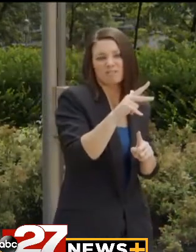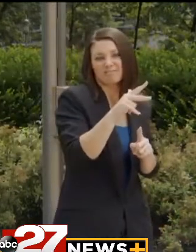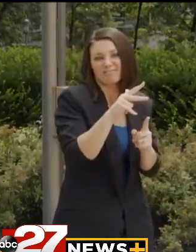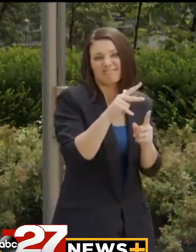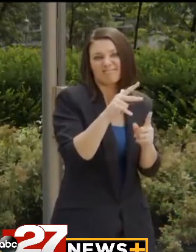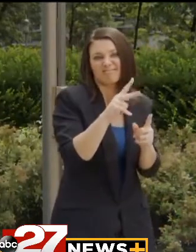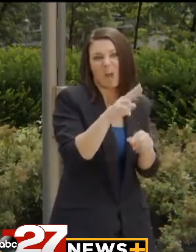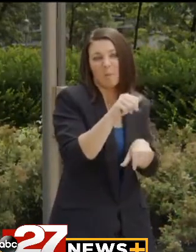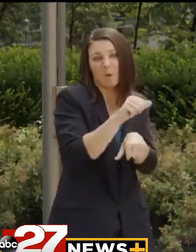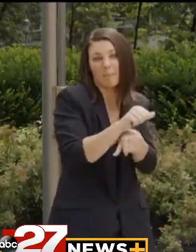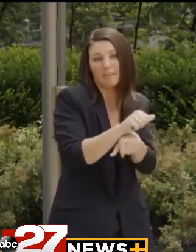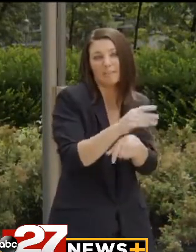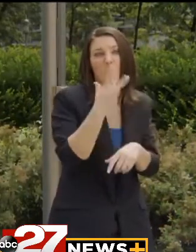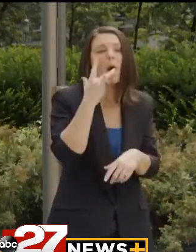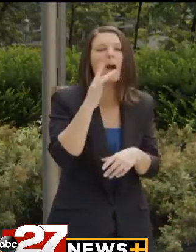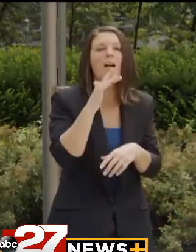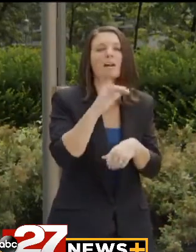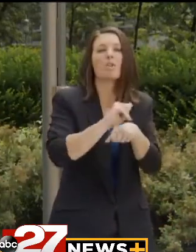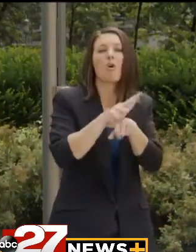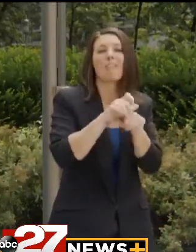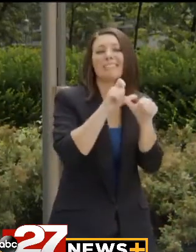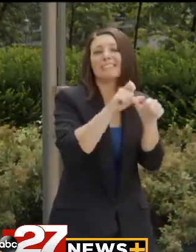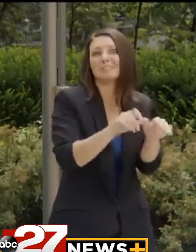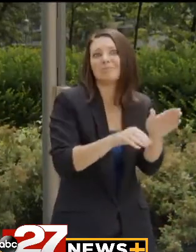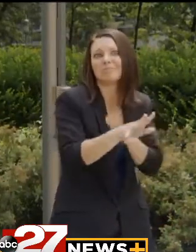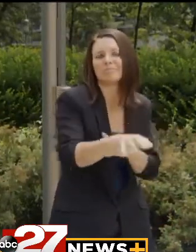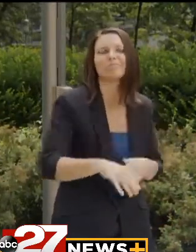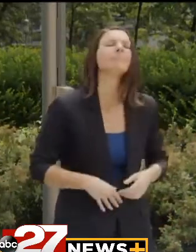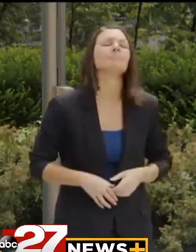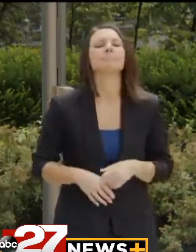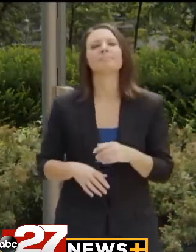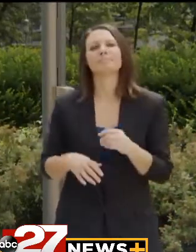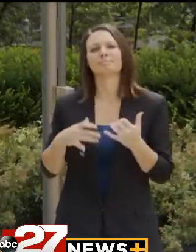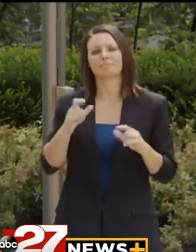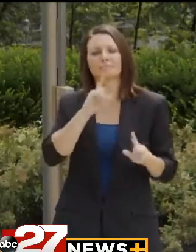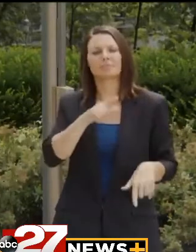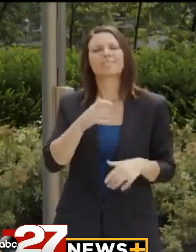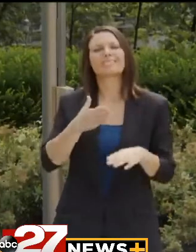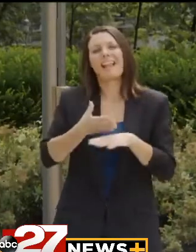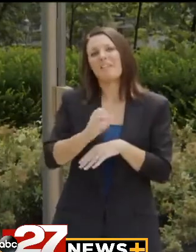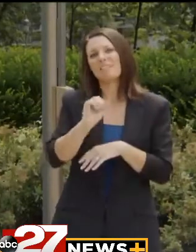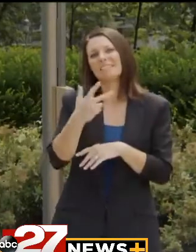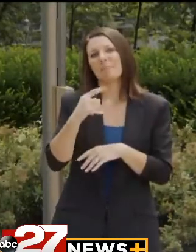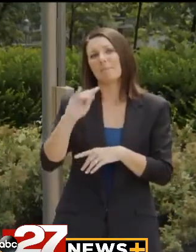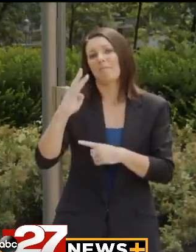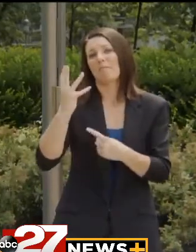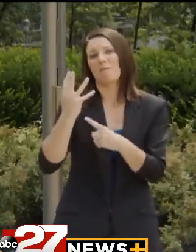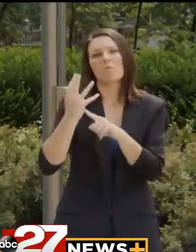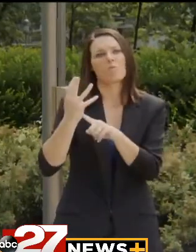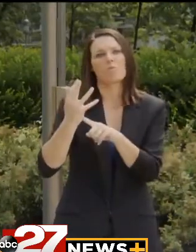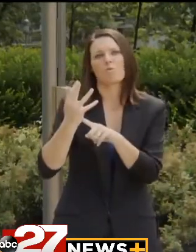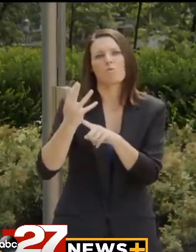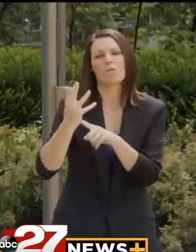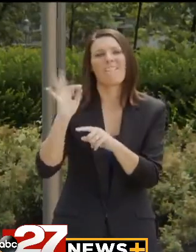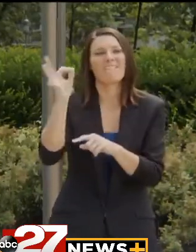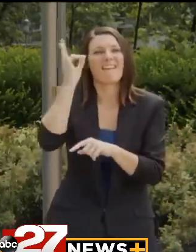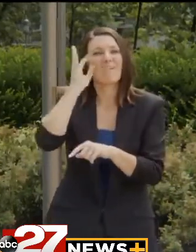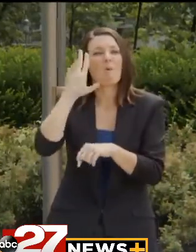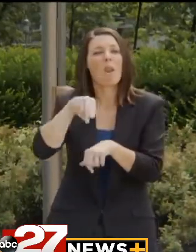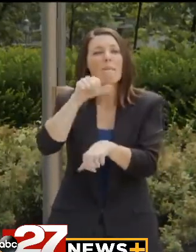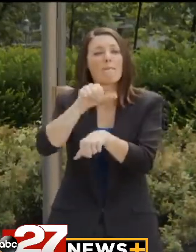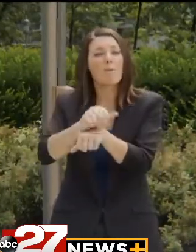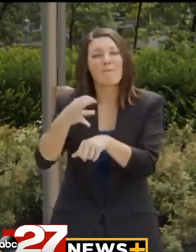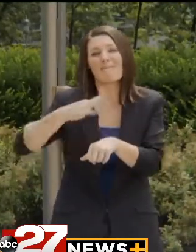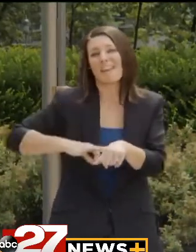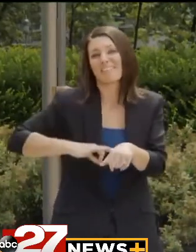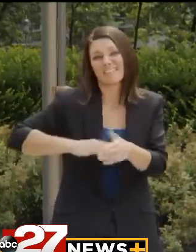Uh, you know, at this point, we, uh, you know, after September 4th, we no longer have the federal unemployment benefits. So